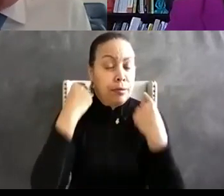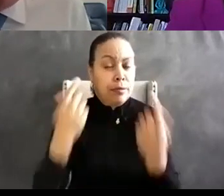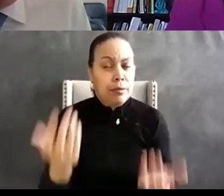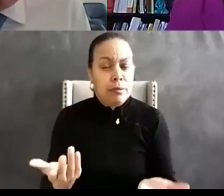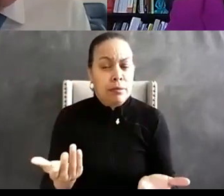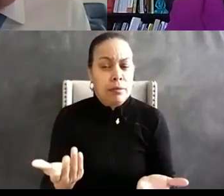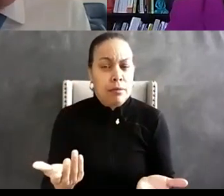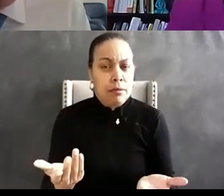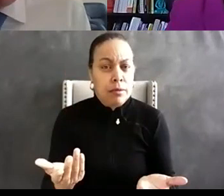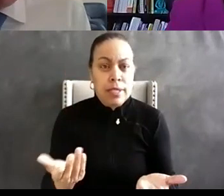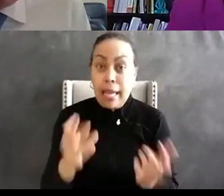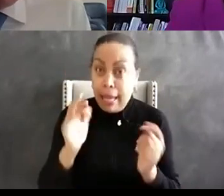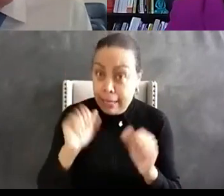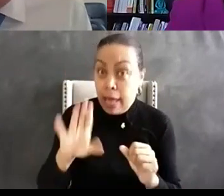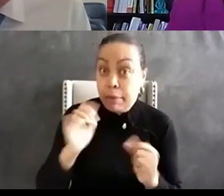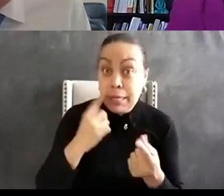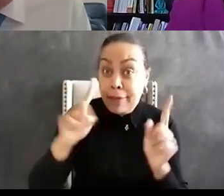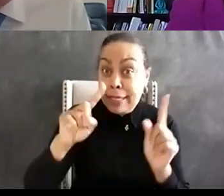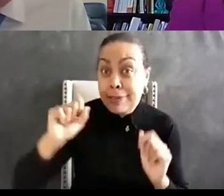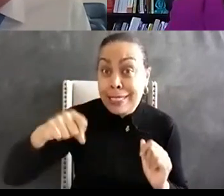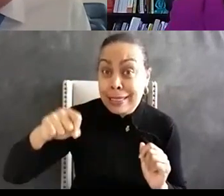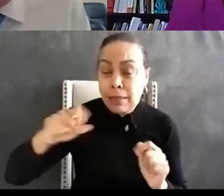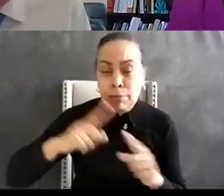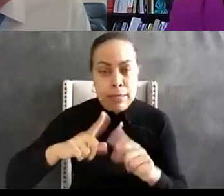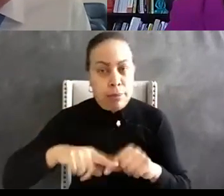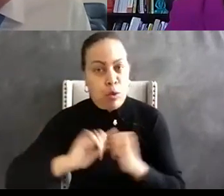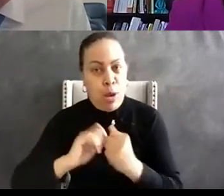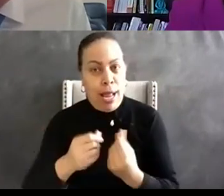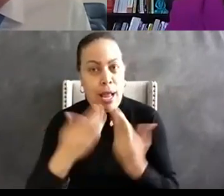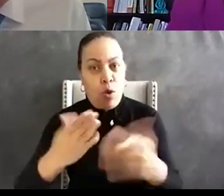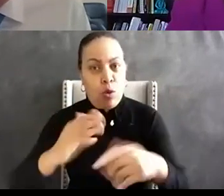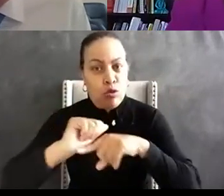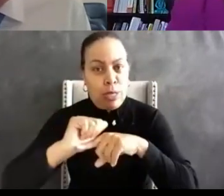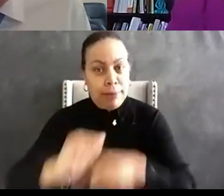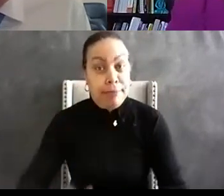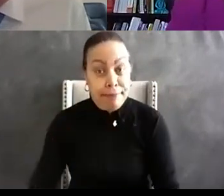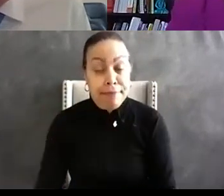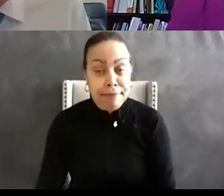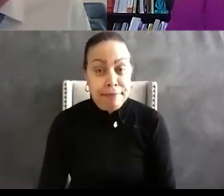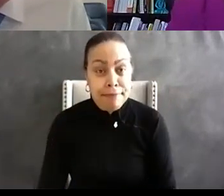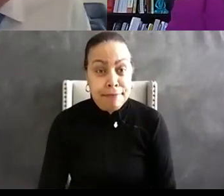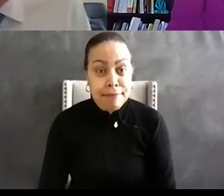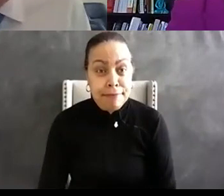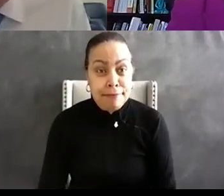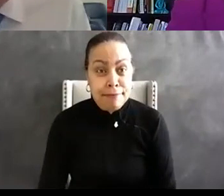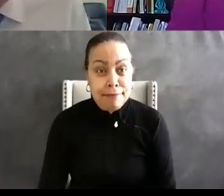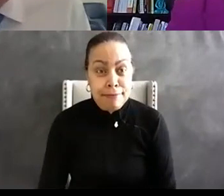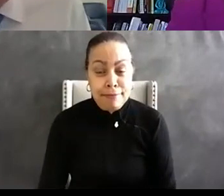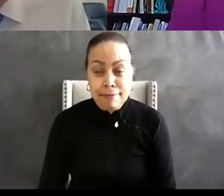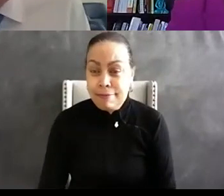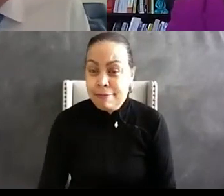doubt it it's effective but it all is in a delivery of it as well all right so let's see oh go ahead